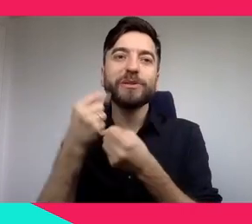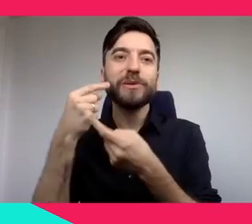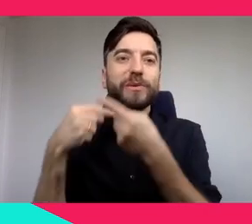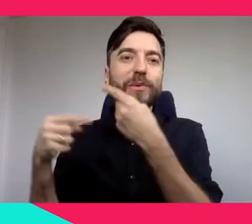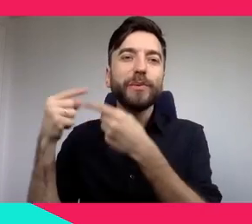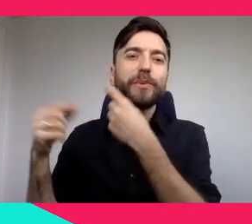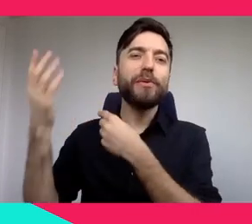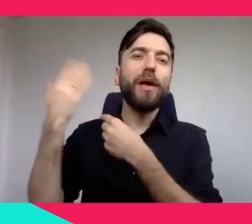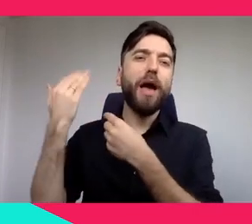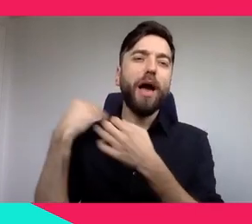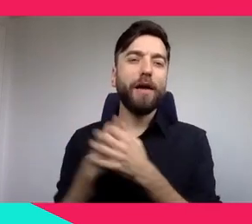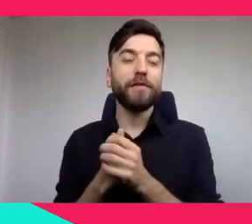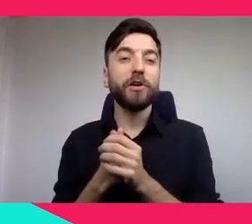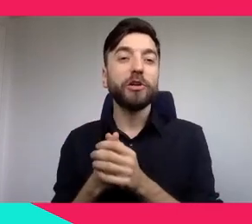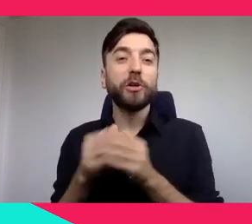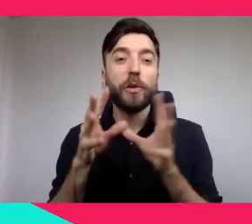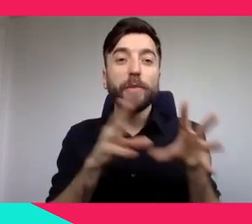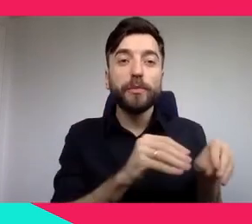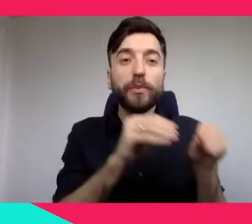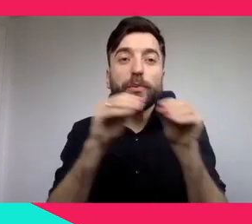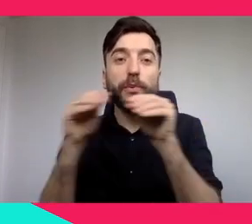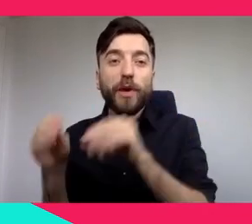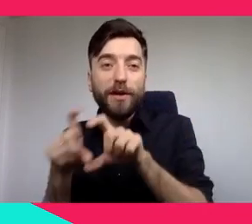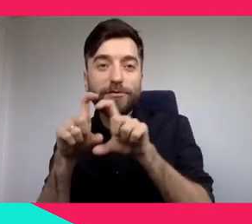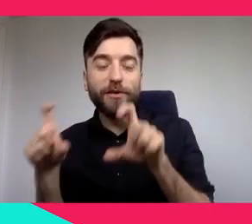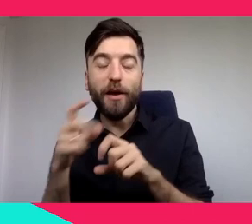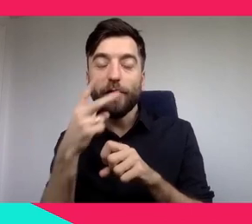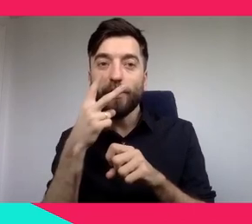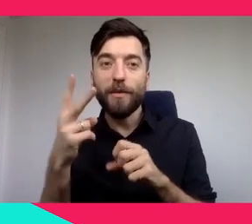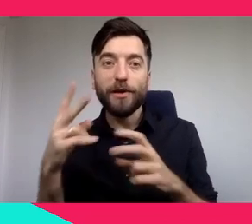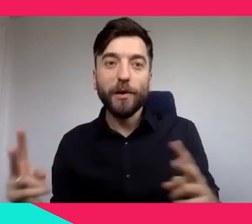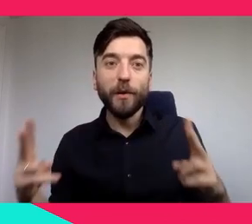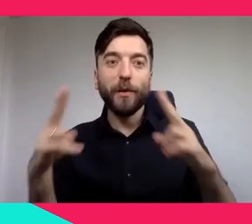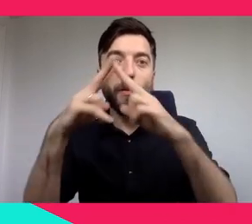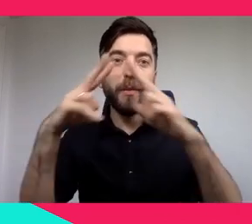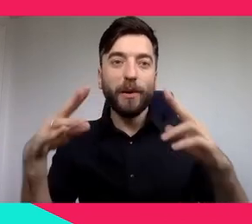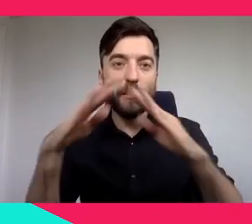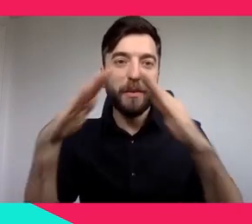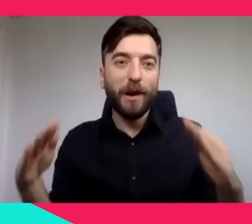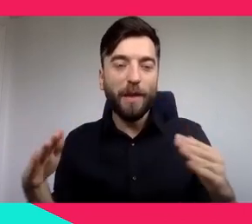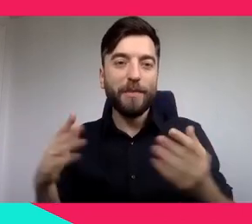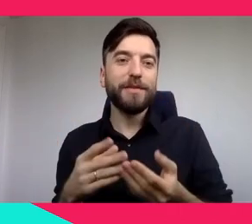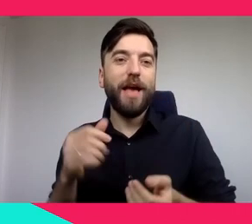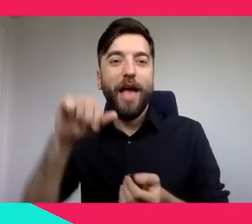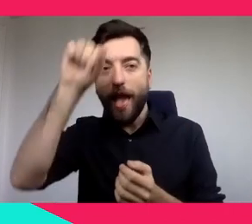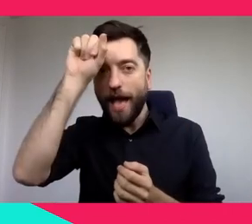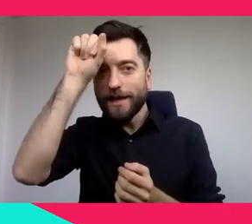Egyptian pyramids or walk in the streets of Pompeii, it's now possible. It's called immersive expeditions.